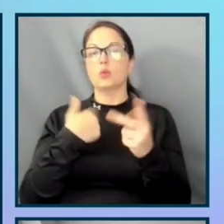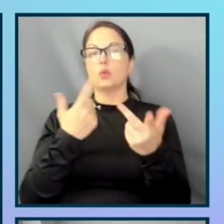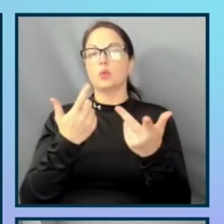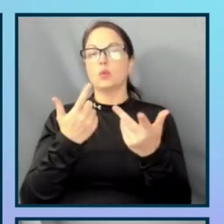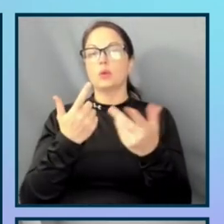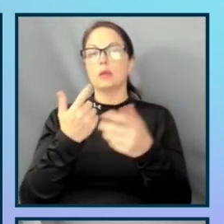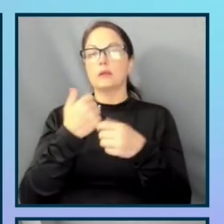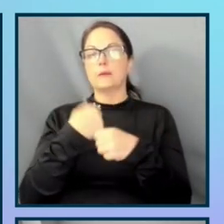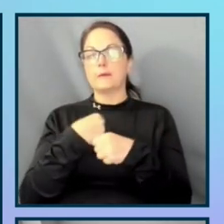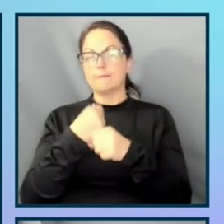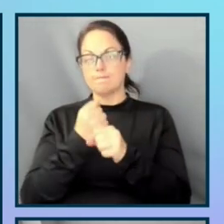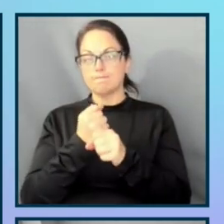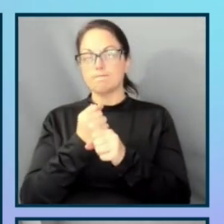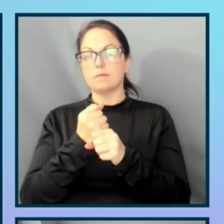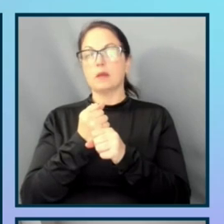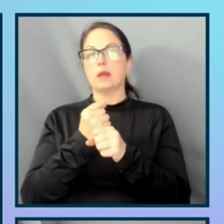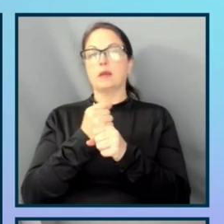thrive.